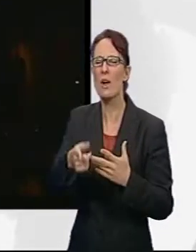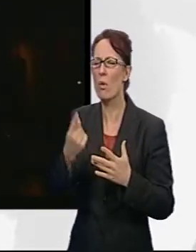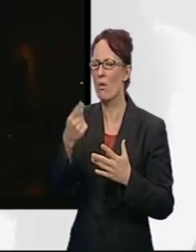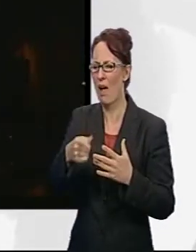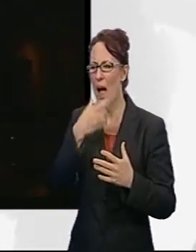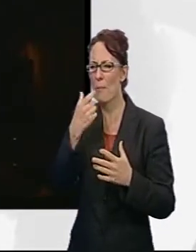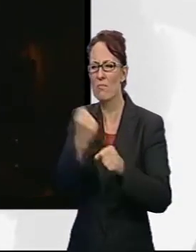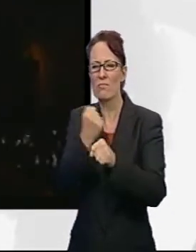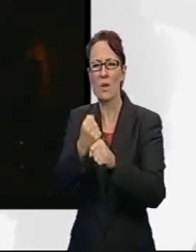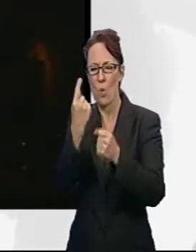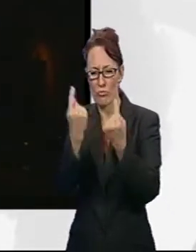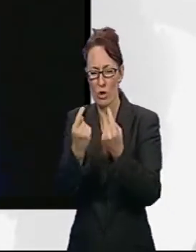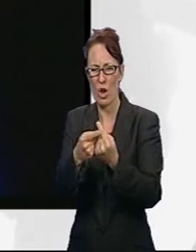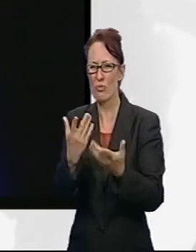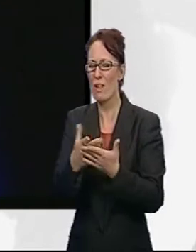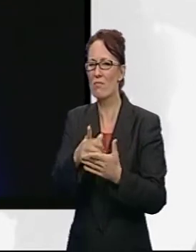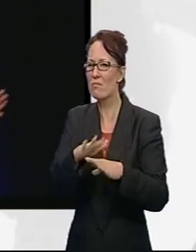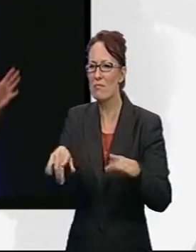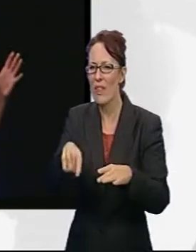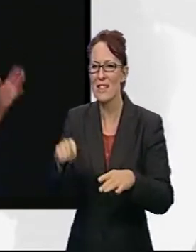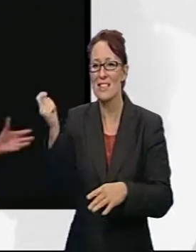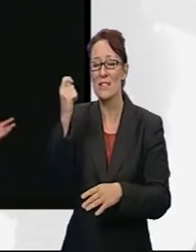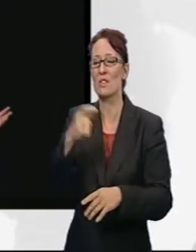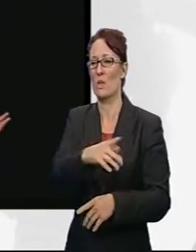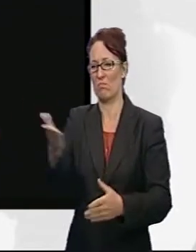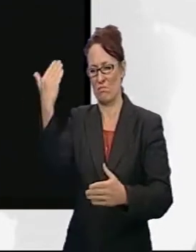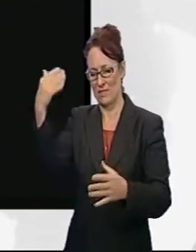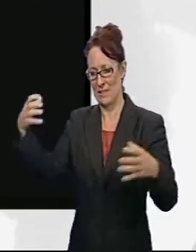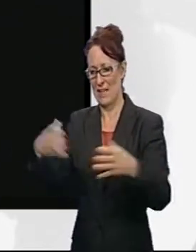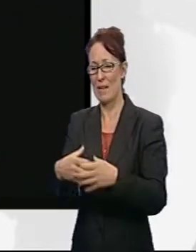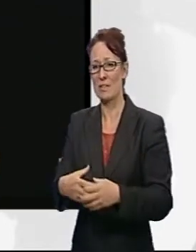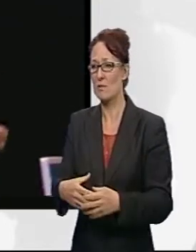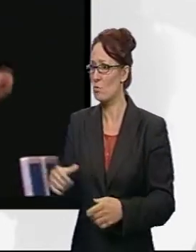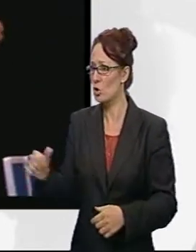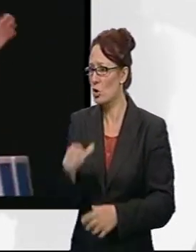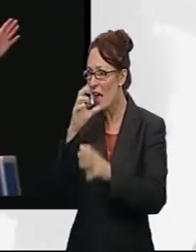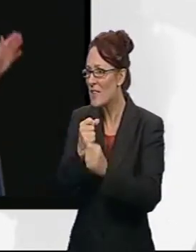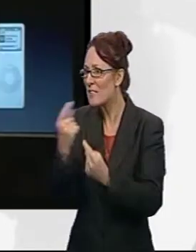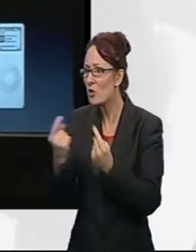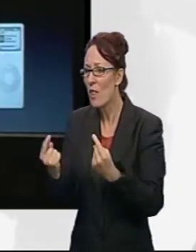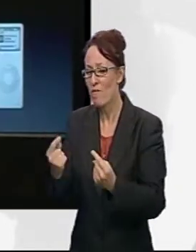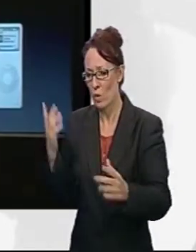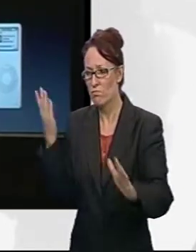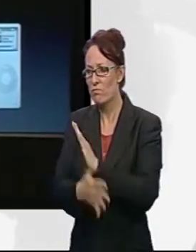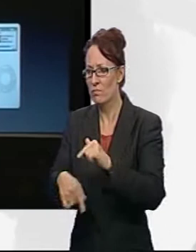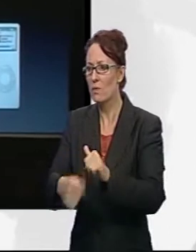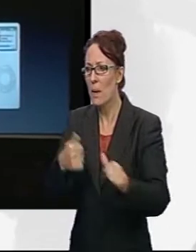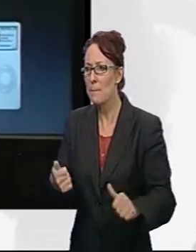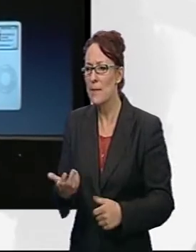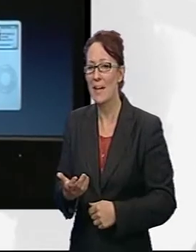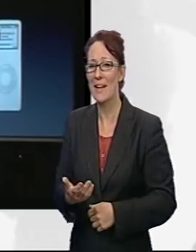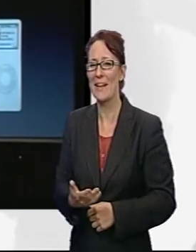produced that didn't go too well and he summoned the team in and said you ought to hate each other for damaging this company